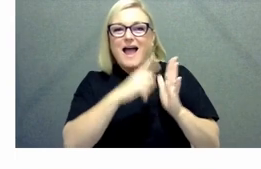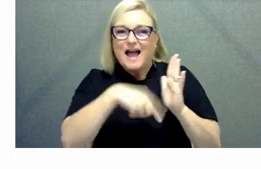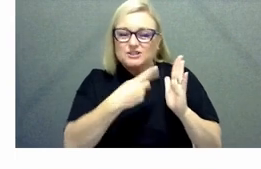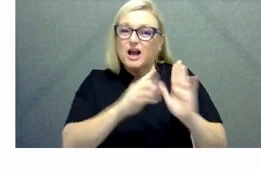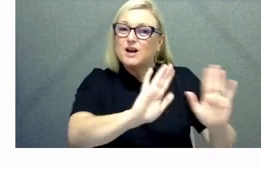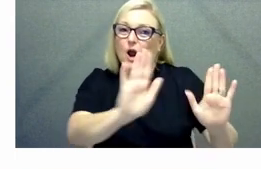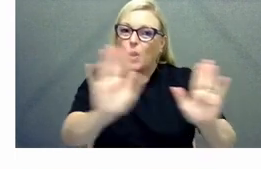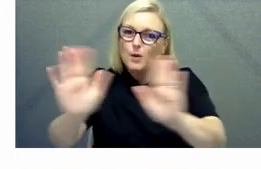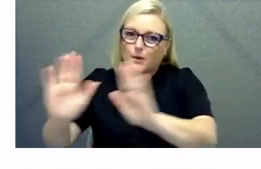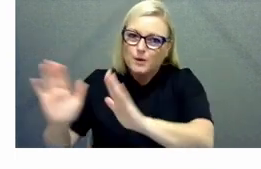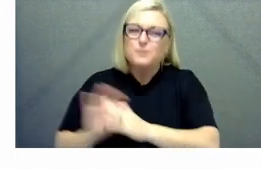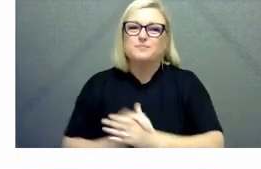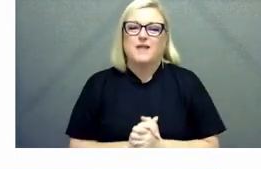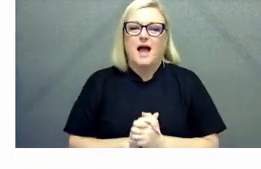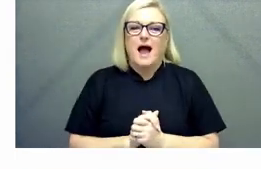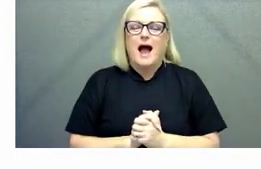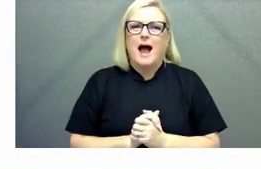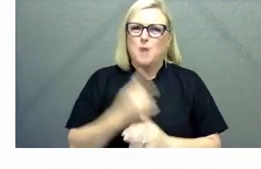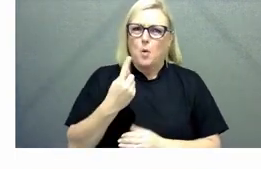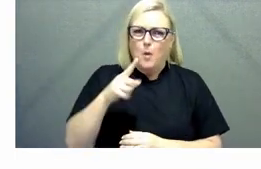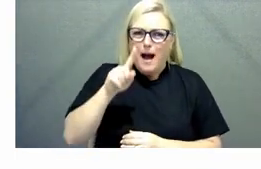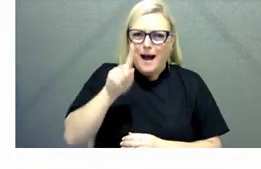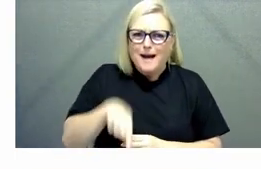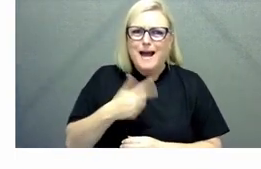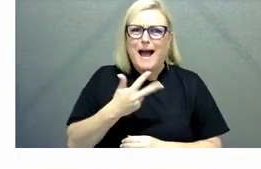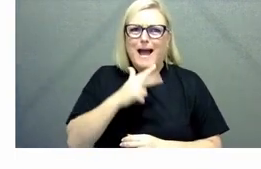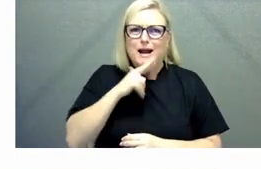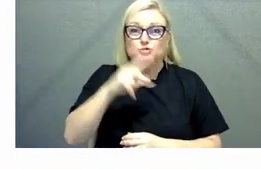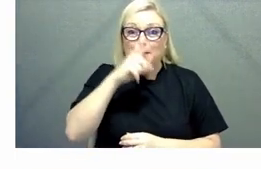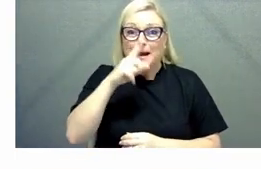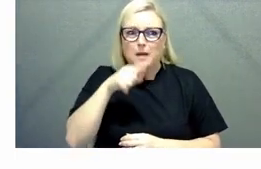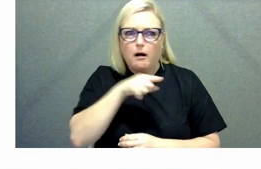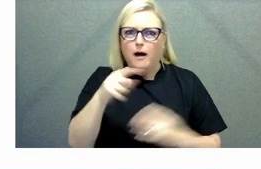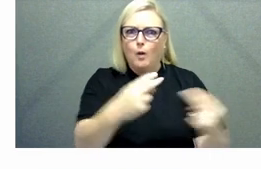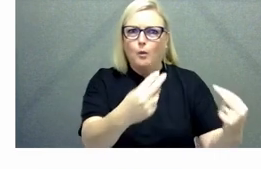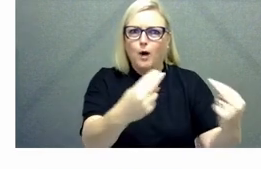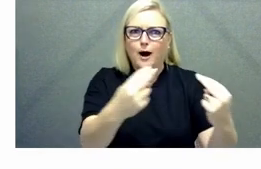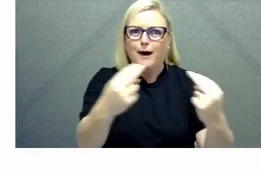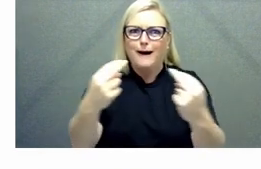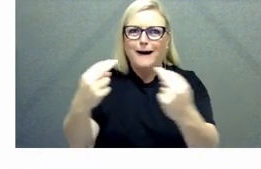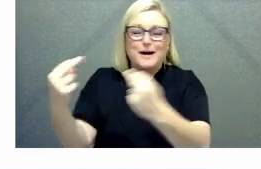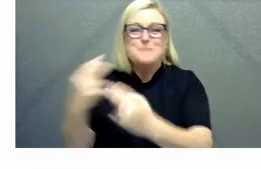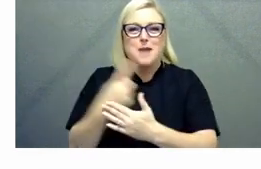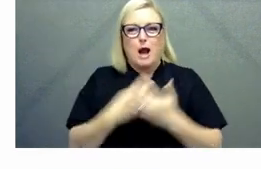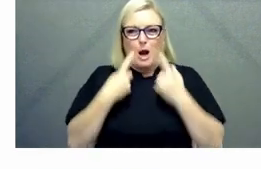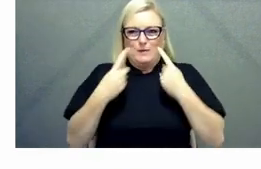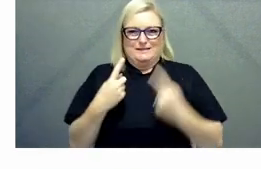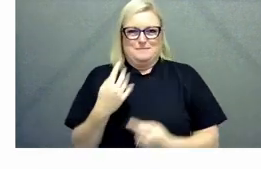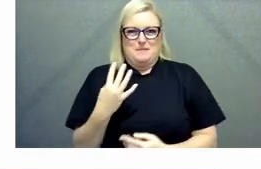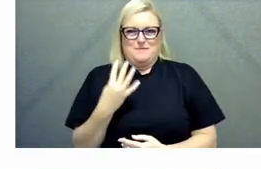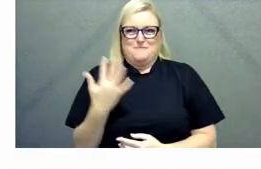a little bit daunting thinking there's 1800 of you out there but um thankfully we can pretend there's only the the five or six of us on the screen here